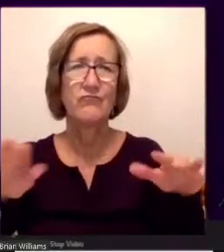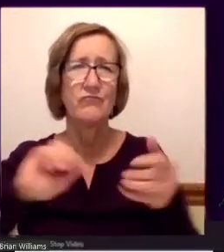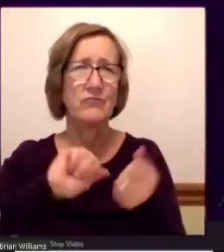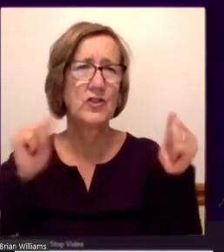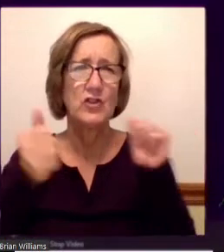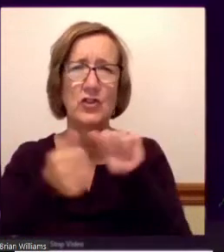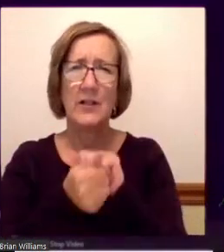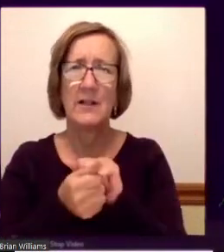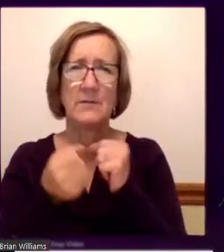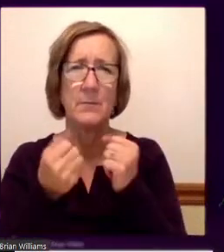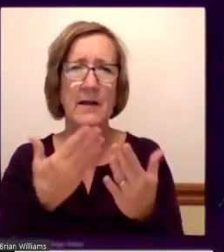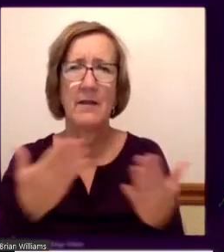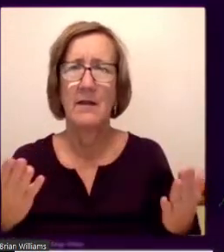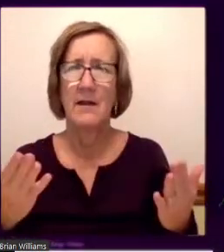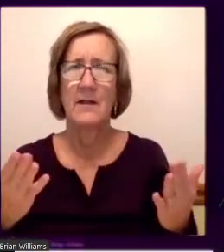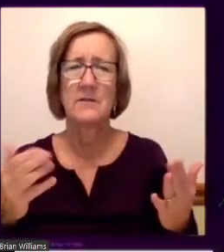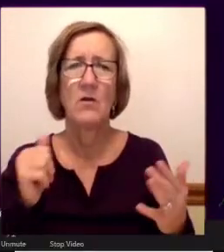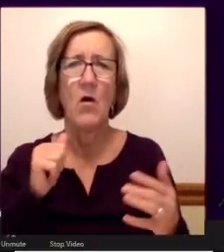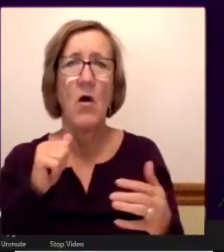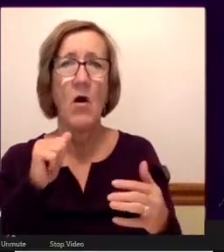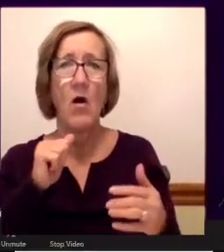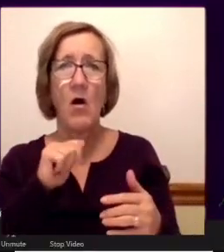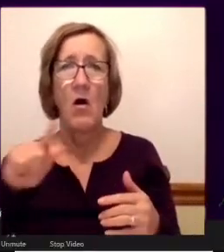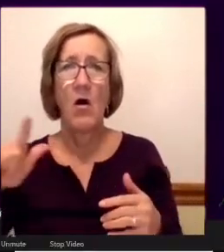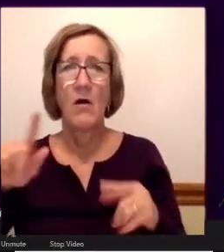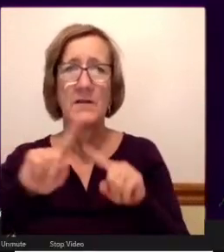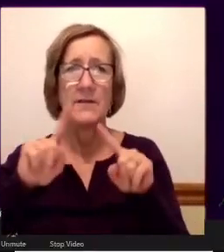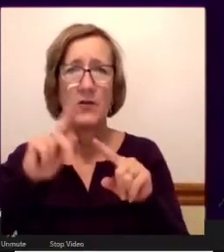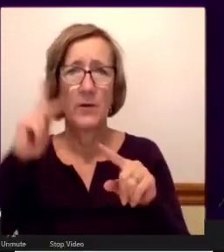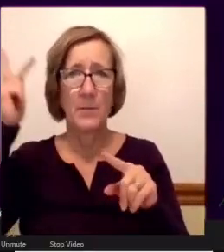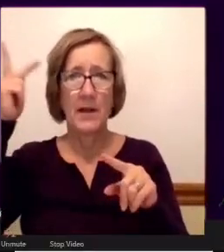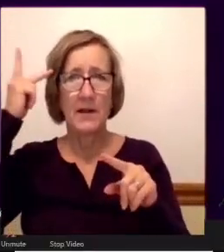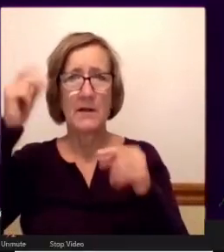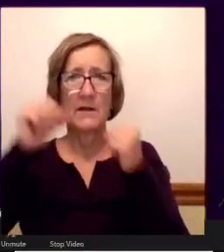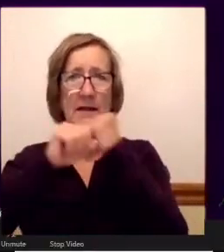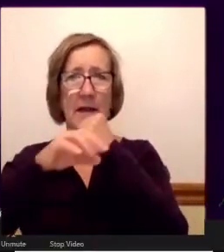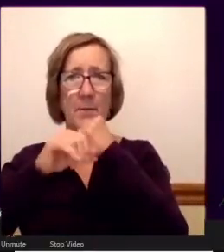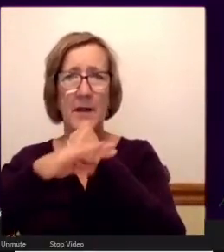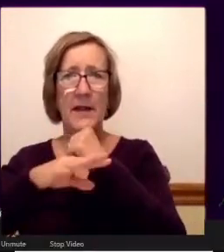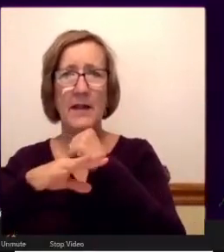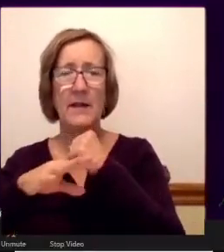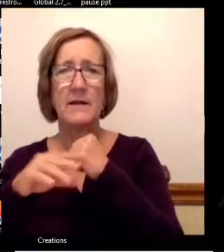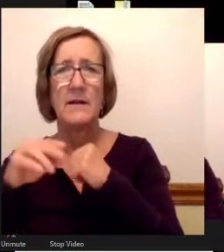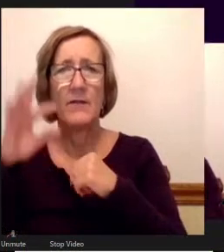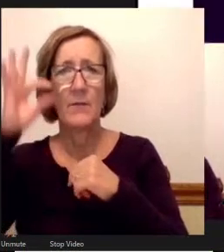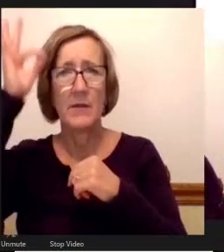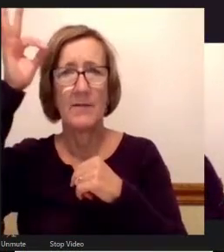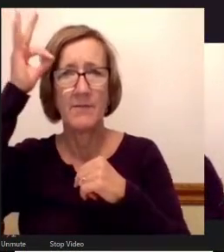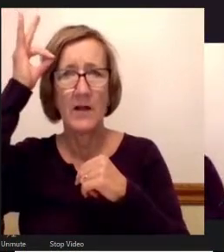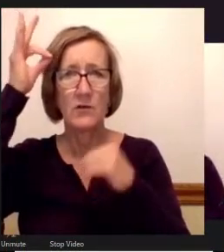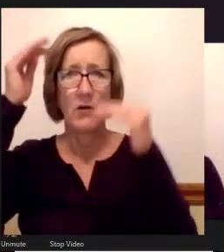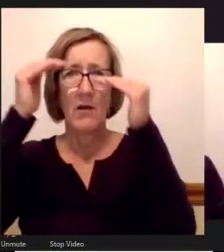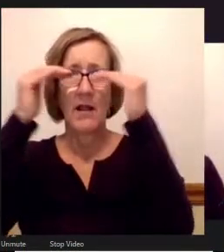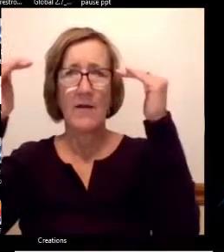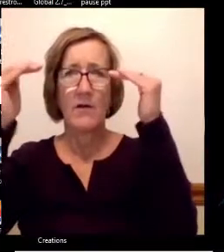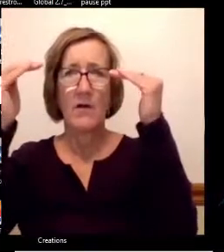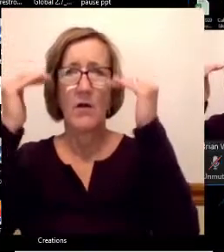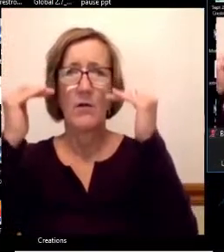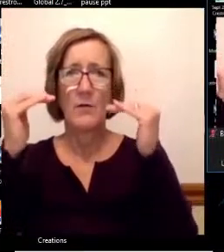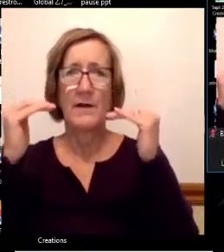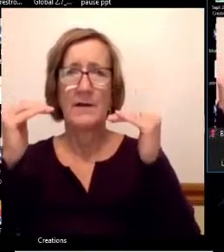in virtually all the political campaigns. seeing it from the federal level all the way down to the local level.